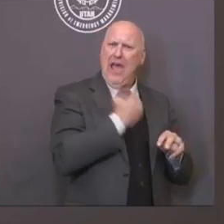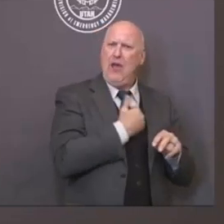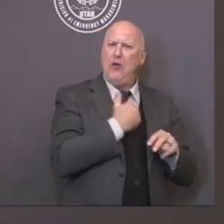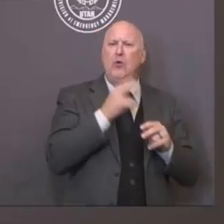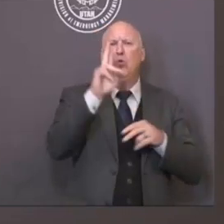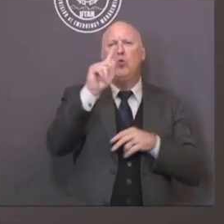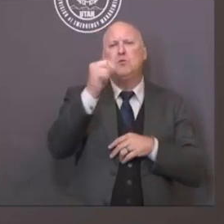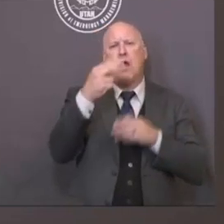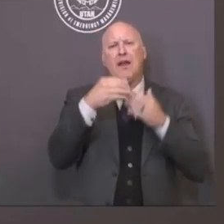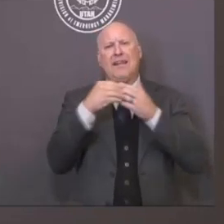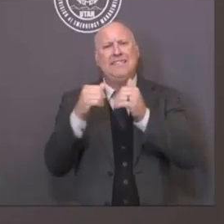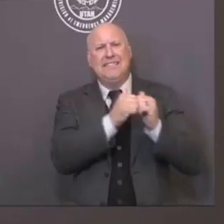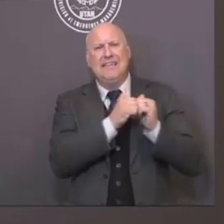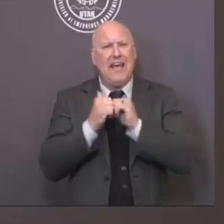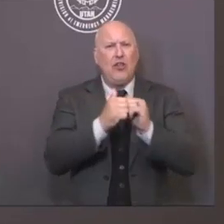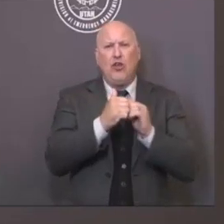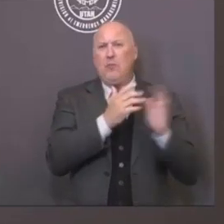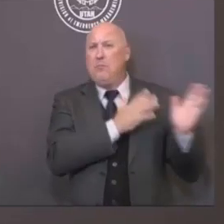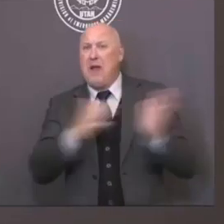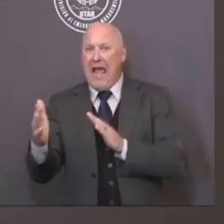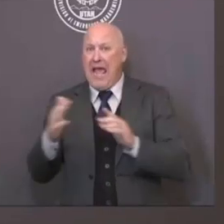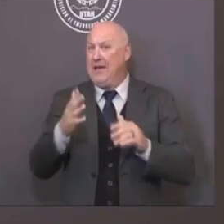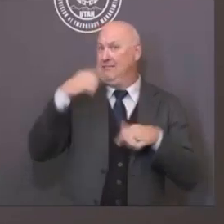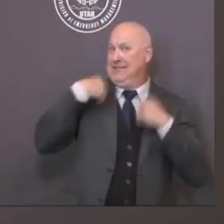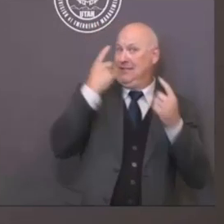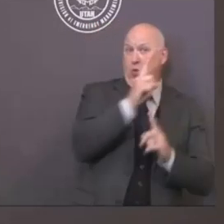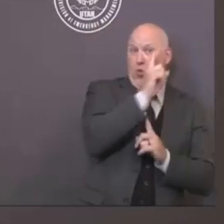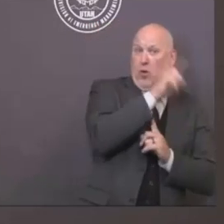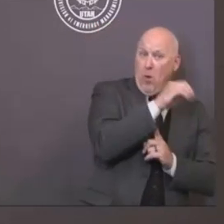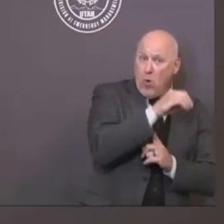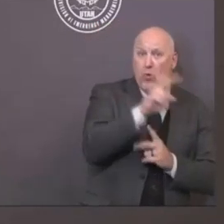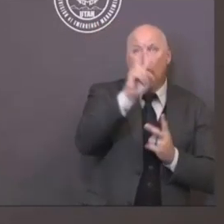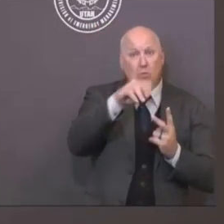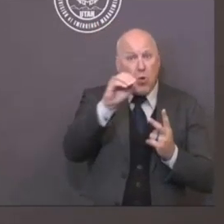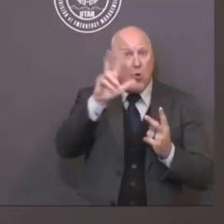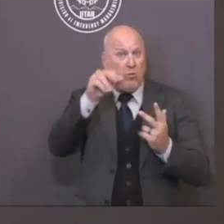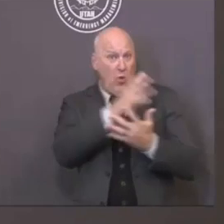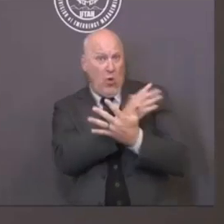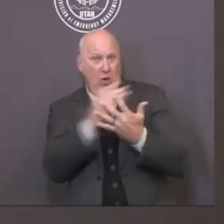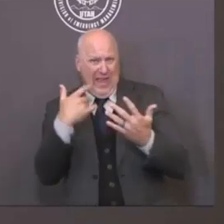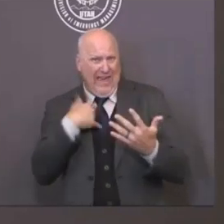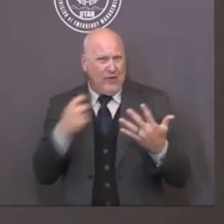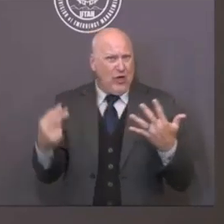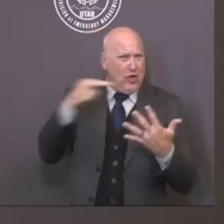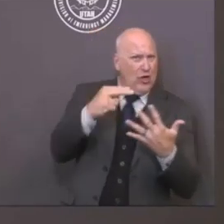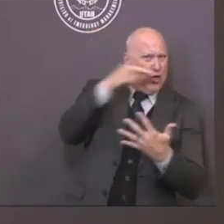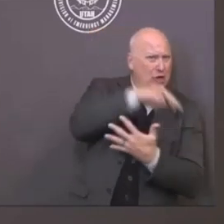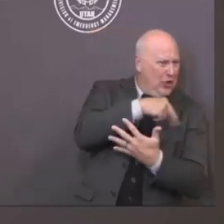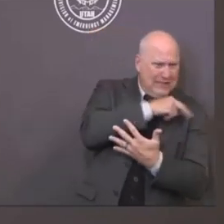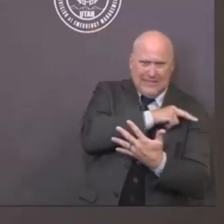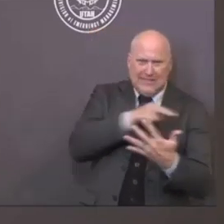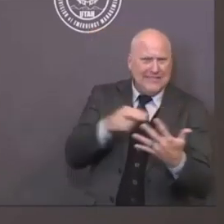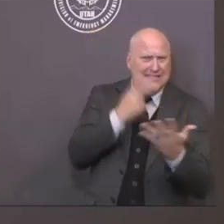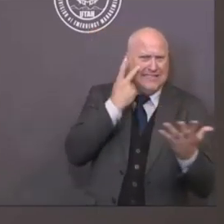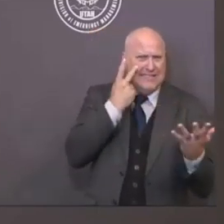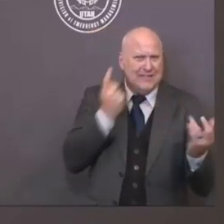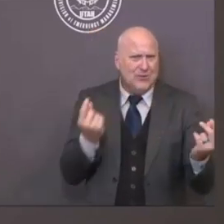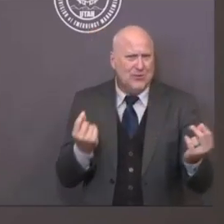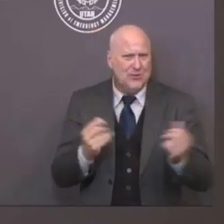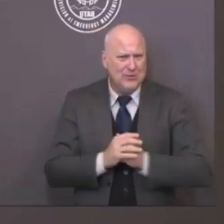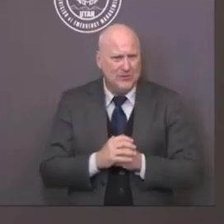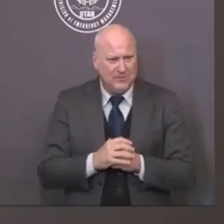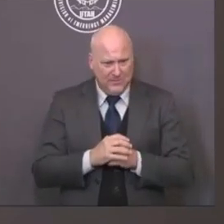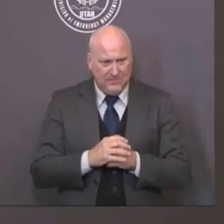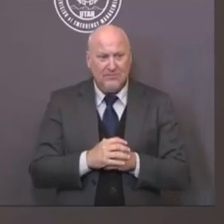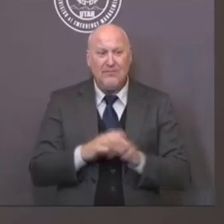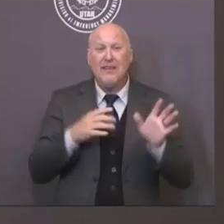guidelines, we've done pretty well. One of the mistakes I think that we made is as we identified by the four color